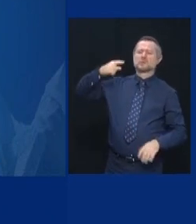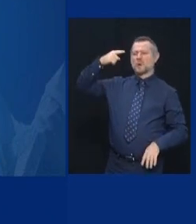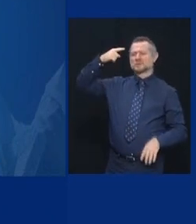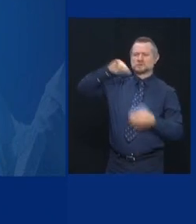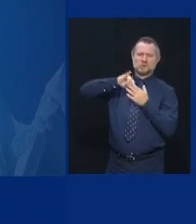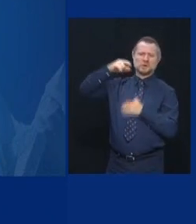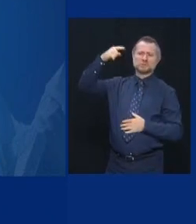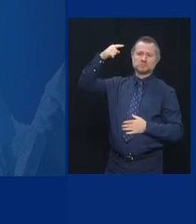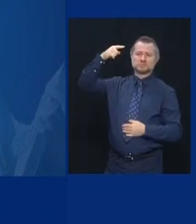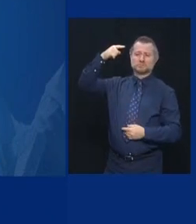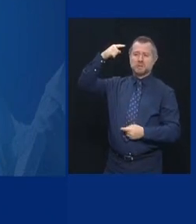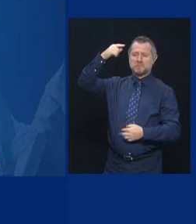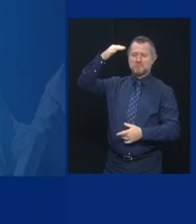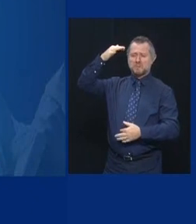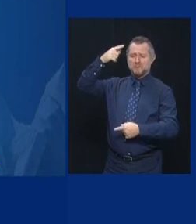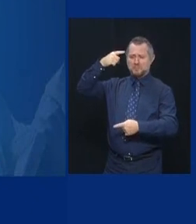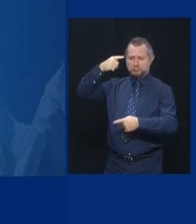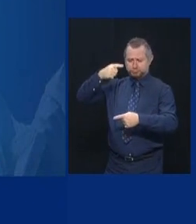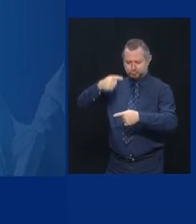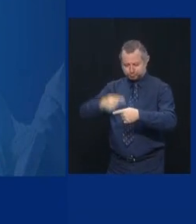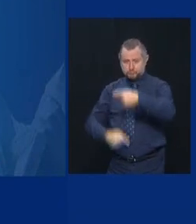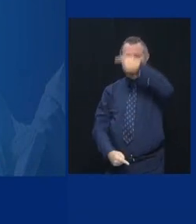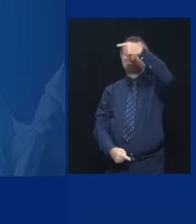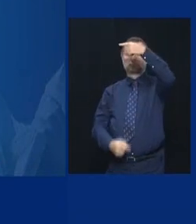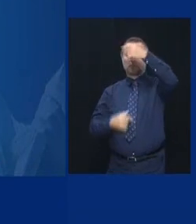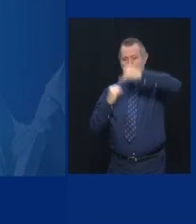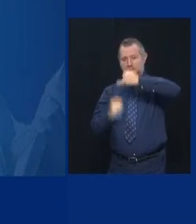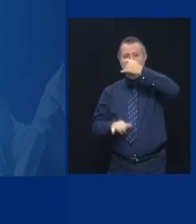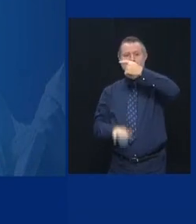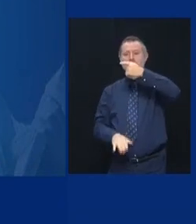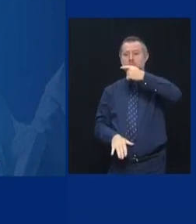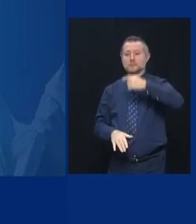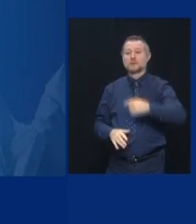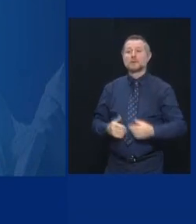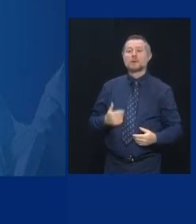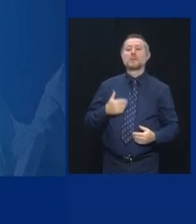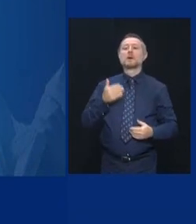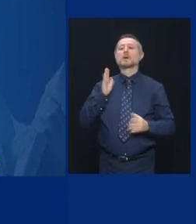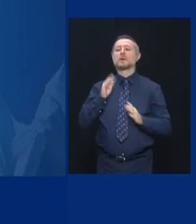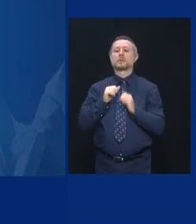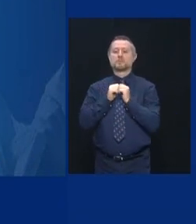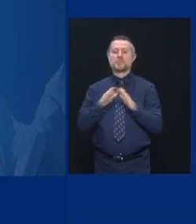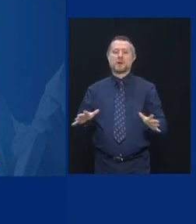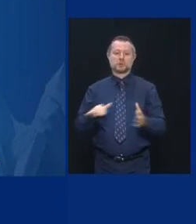God bless New Yorkers. And I want to make sure, as Governor, I'm doing everything I can